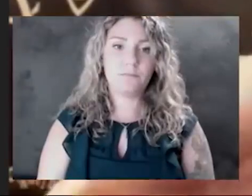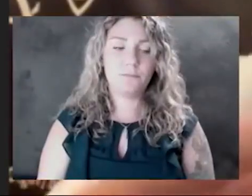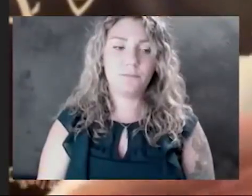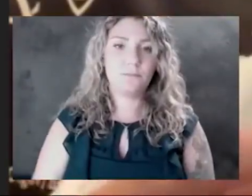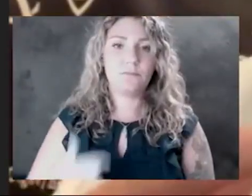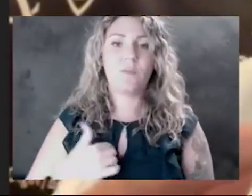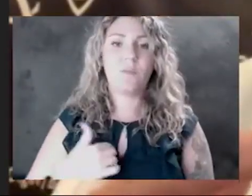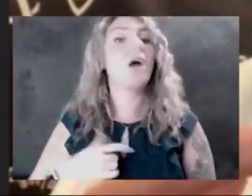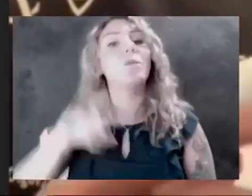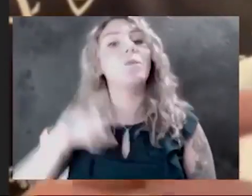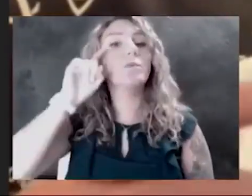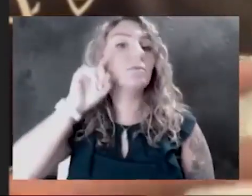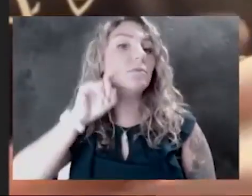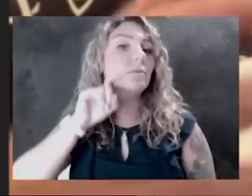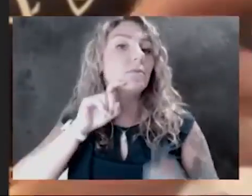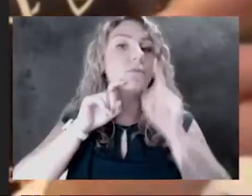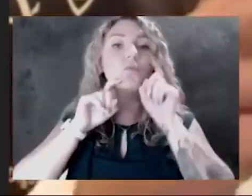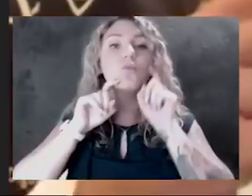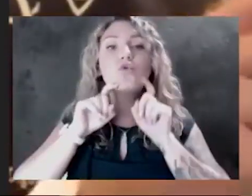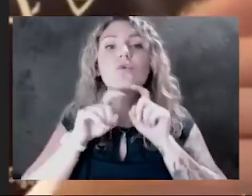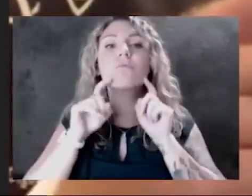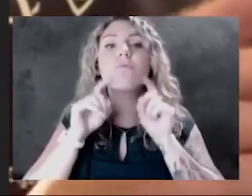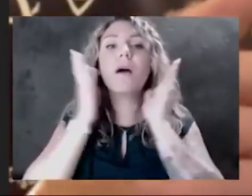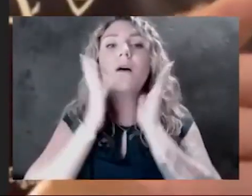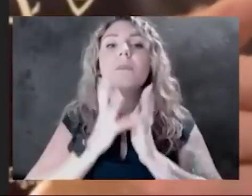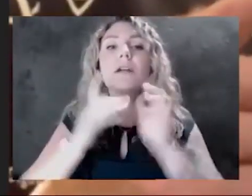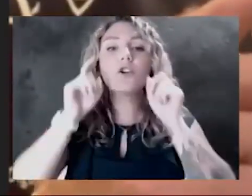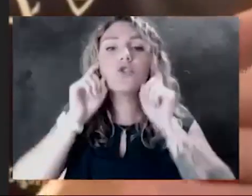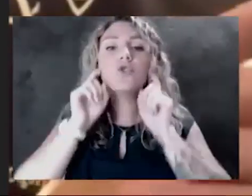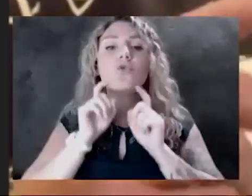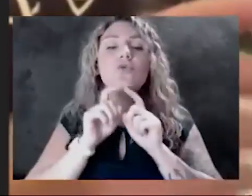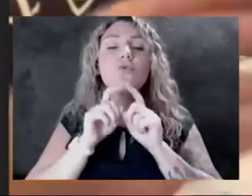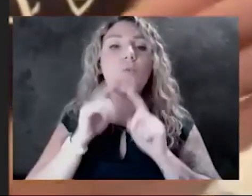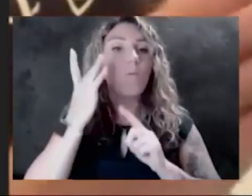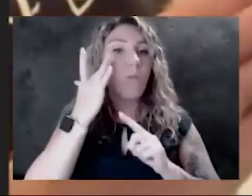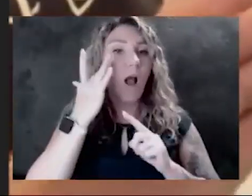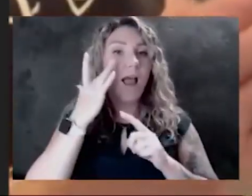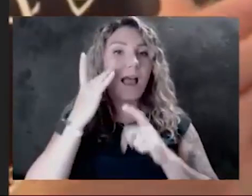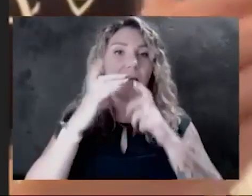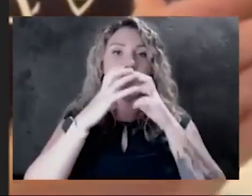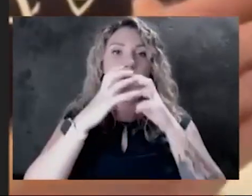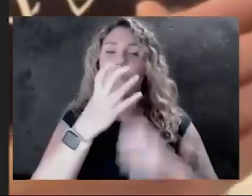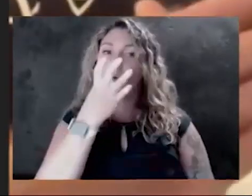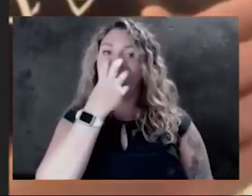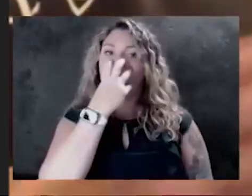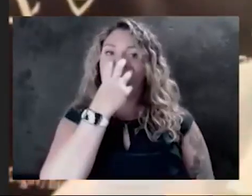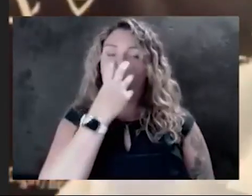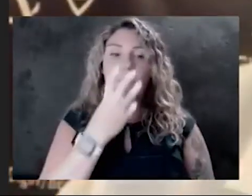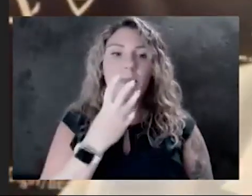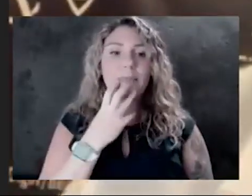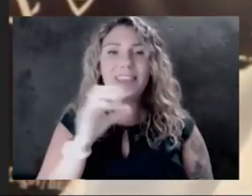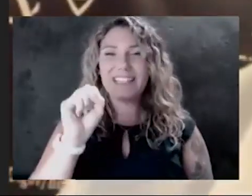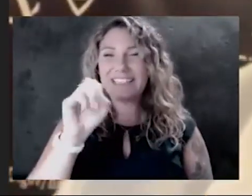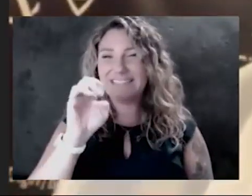my beard off because I can't get as good a seal with most masks because of the beard.